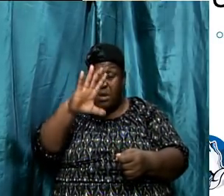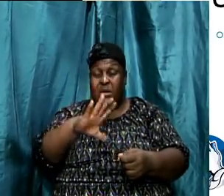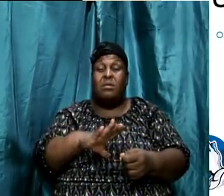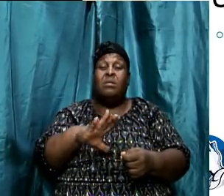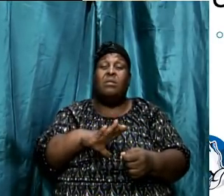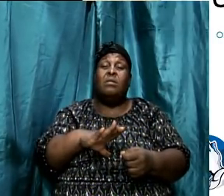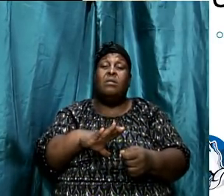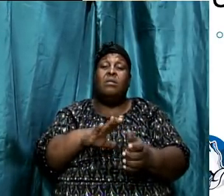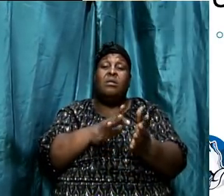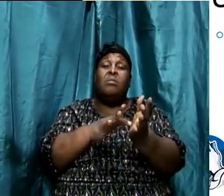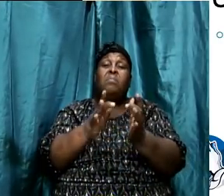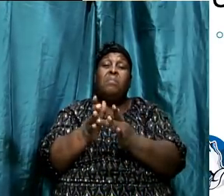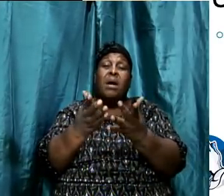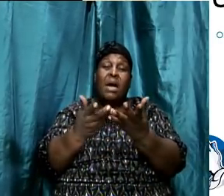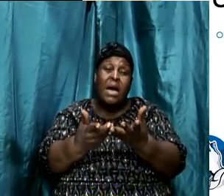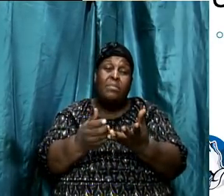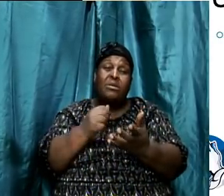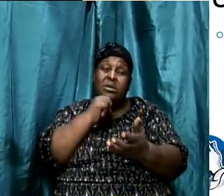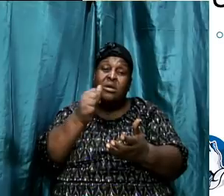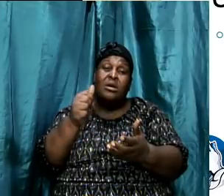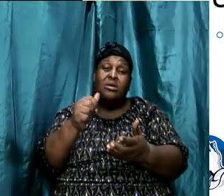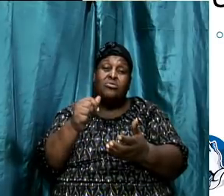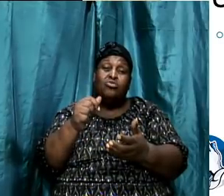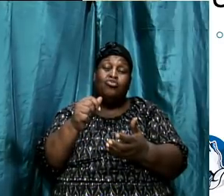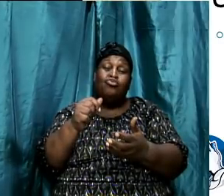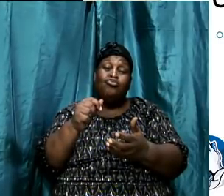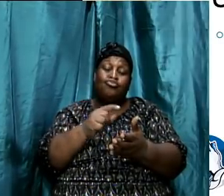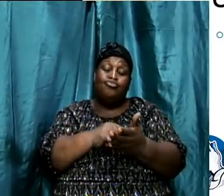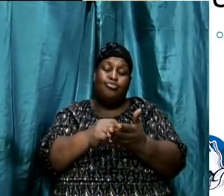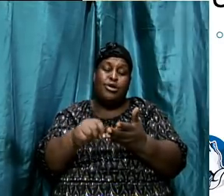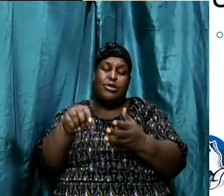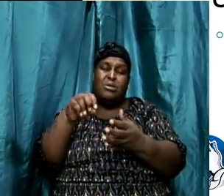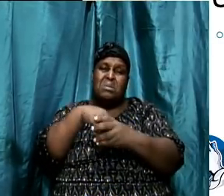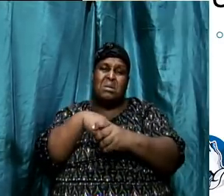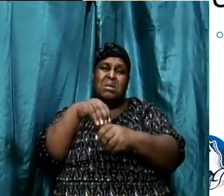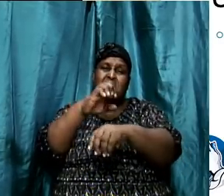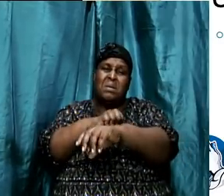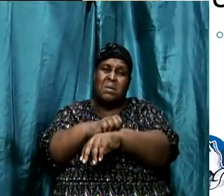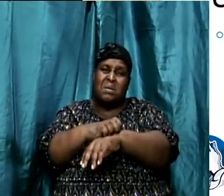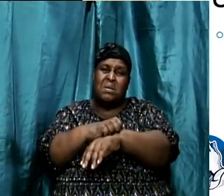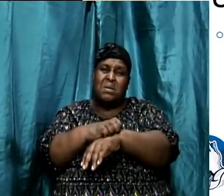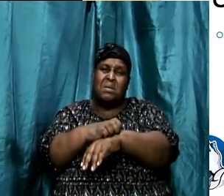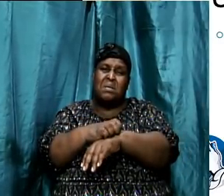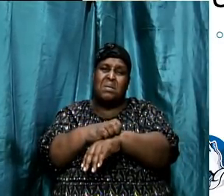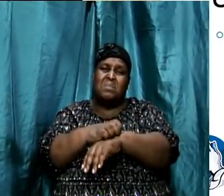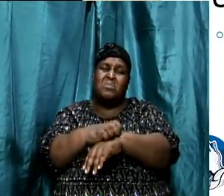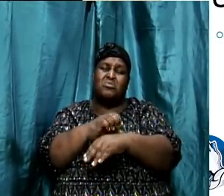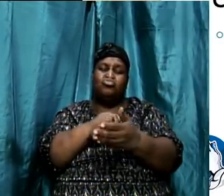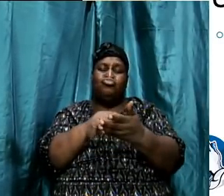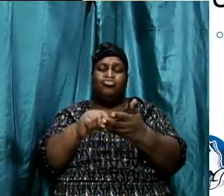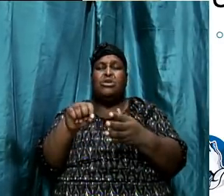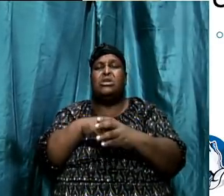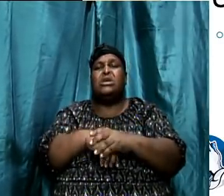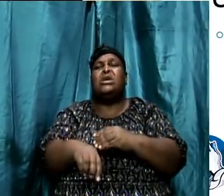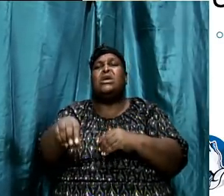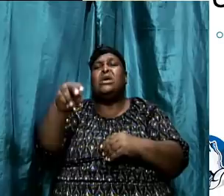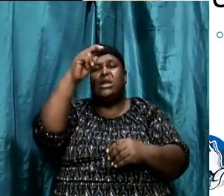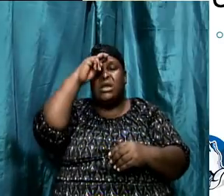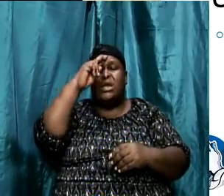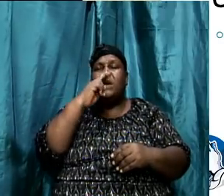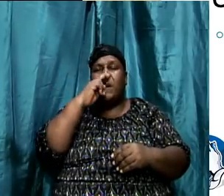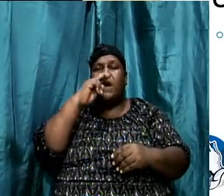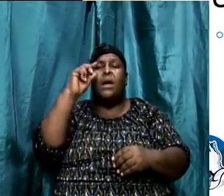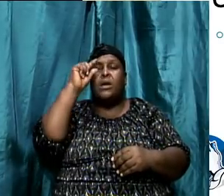The Bible was not originally written in English. And I said it the other day. was written originally in Hebrew in the Old Testament and